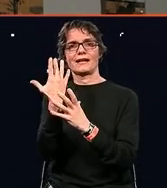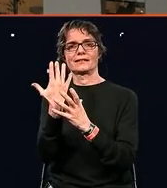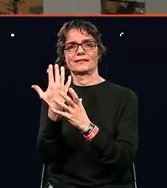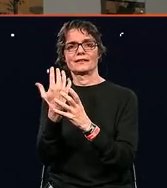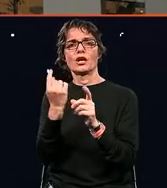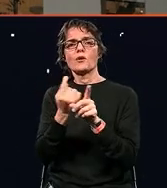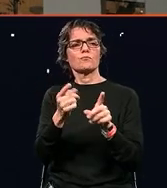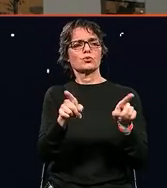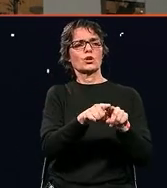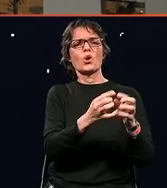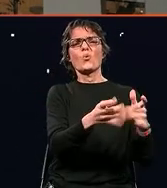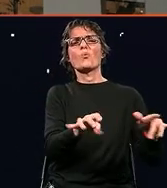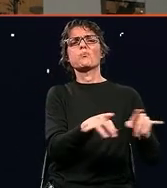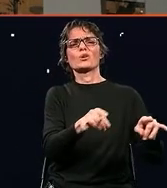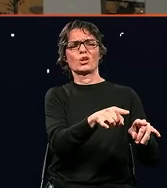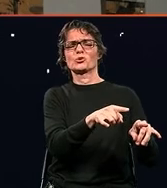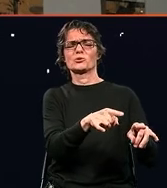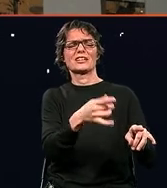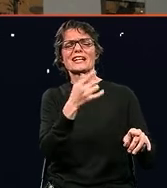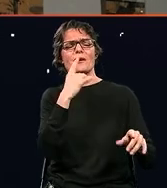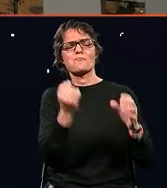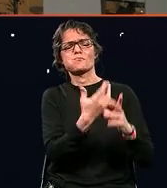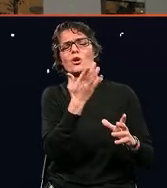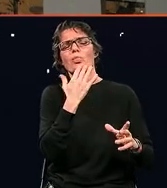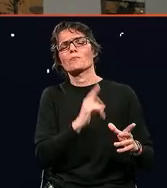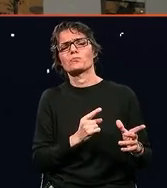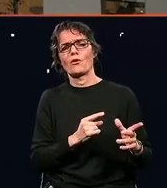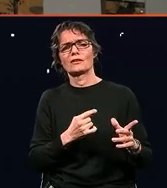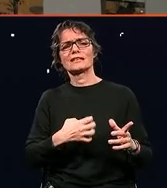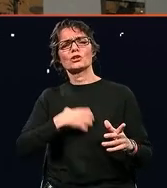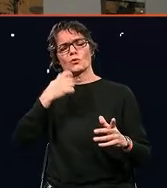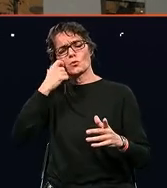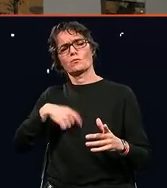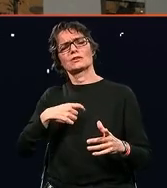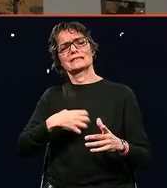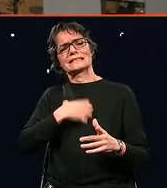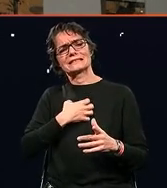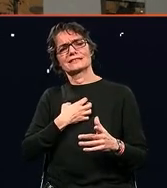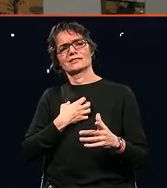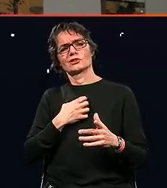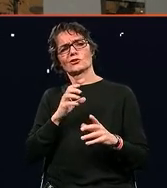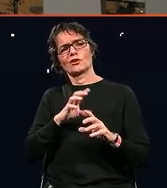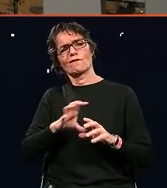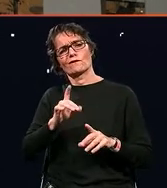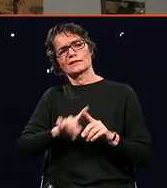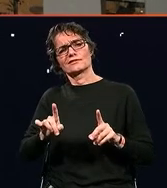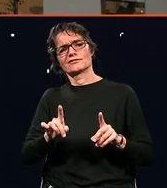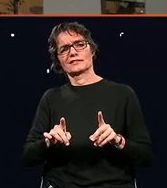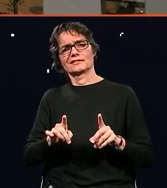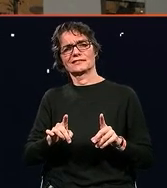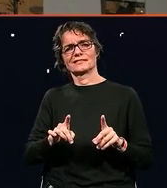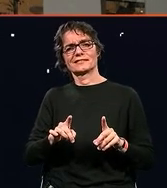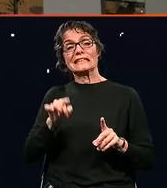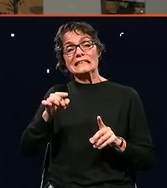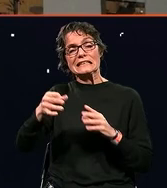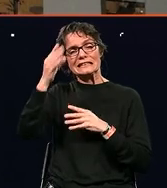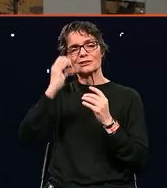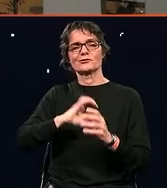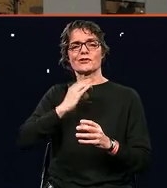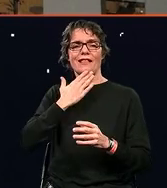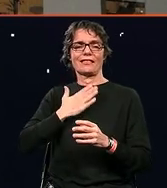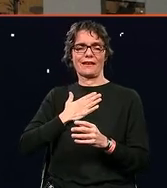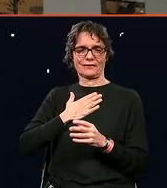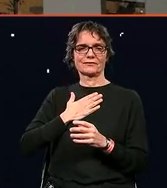we can think in a way that a computer can never do and then celebrate the learnings. So I am actually